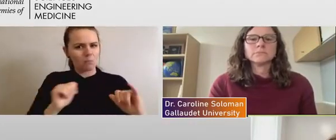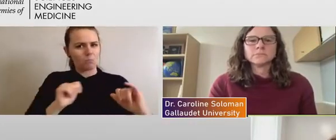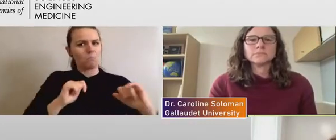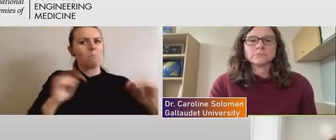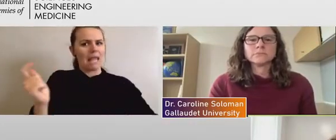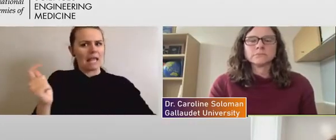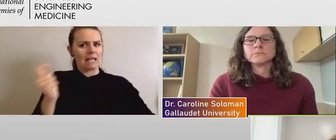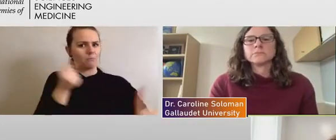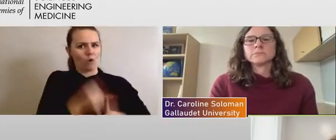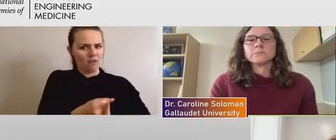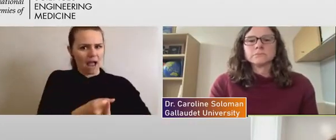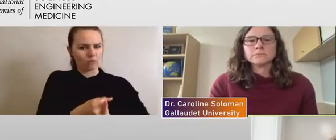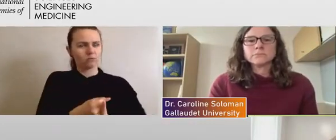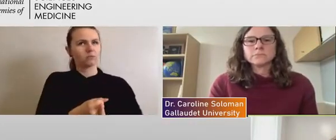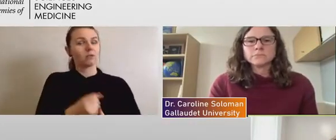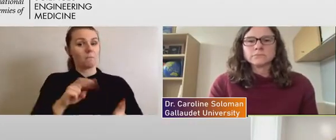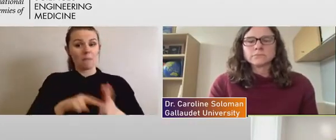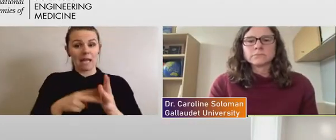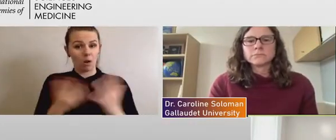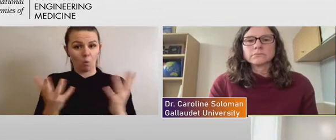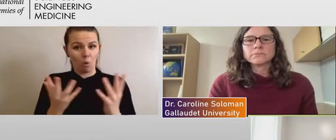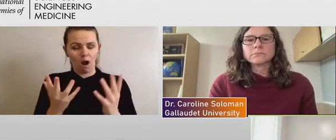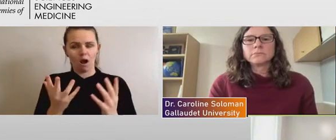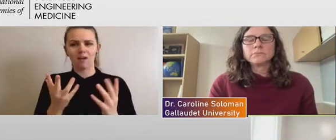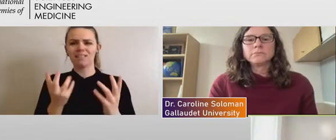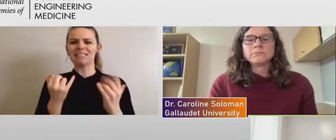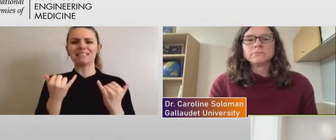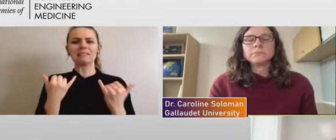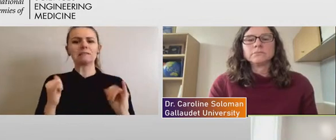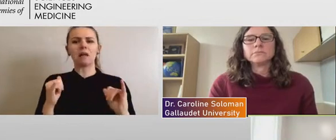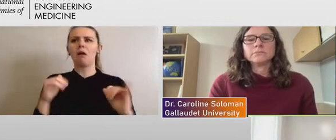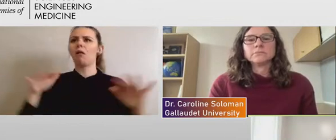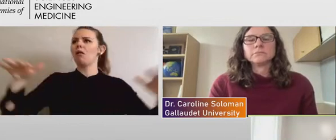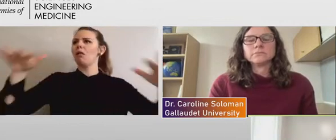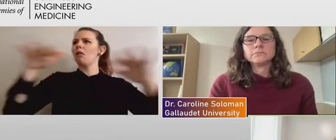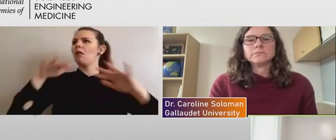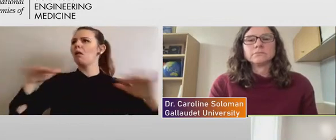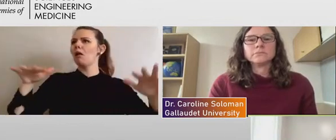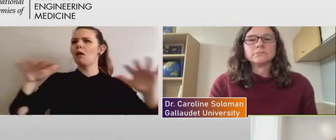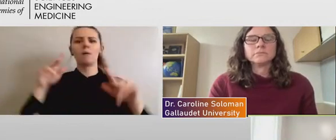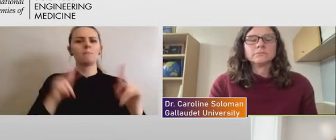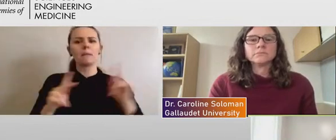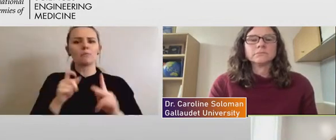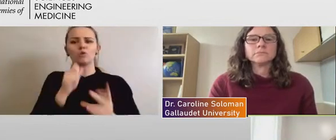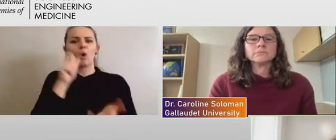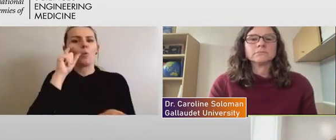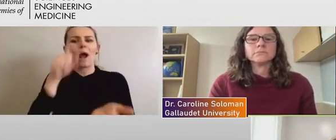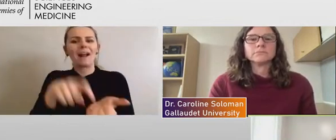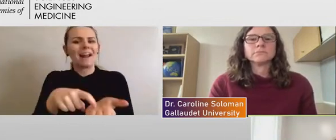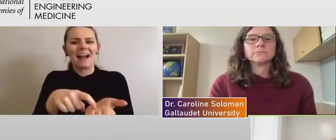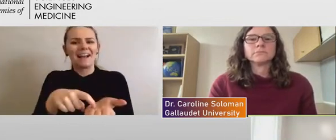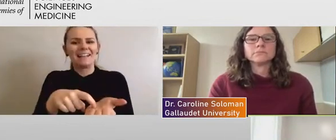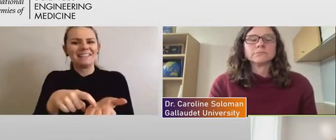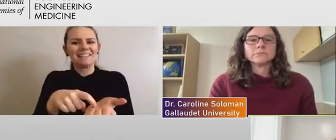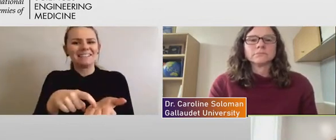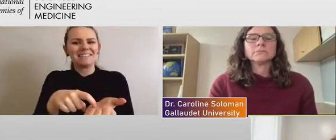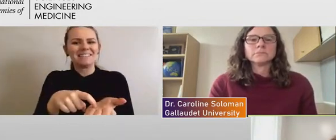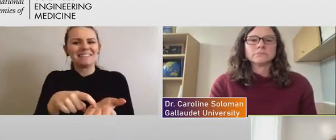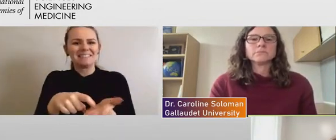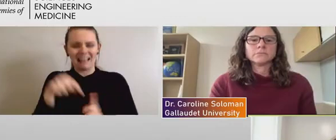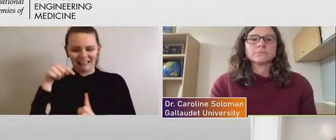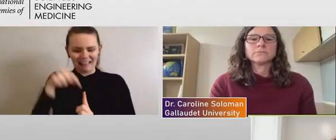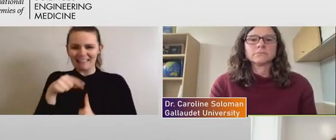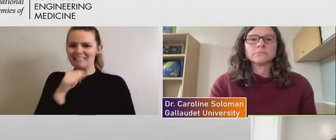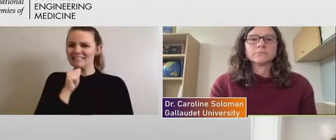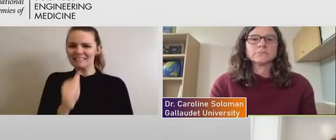think it's still so unrecognized that it is not okay. And it's